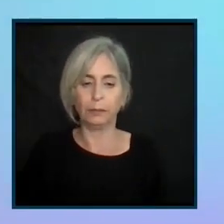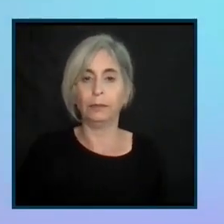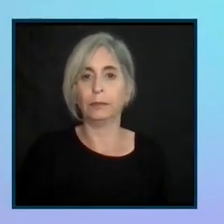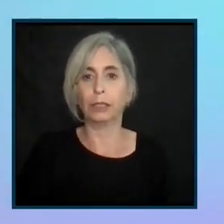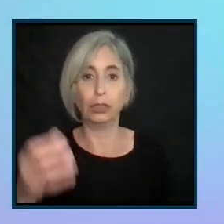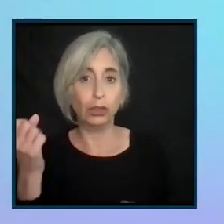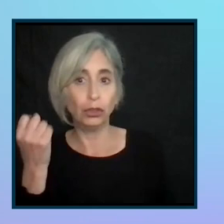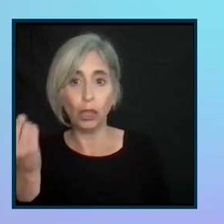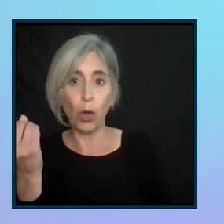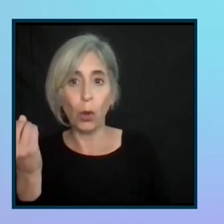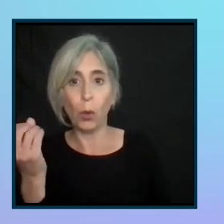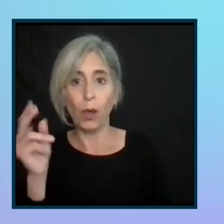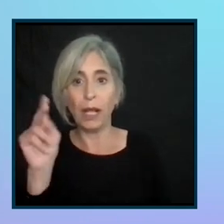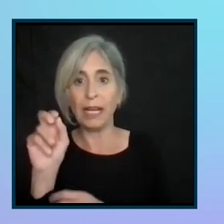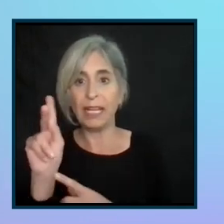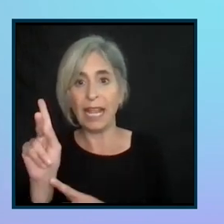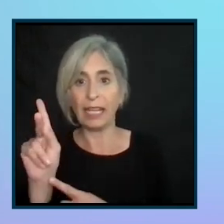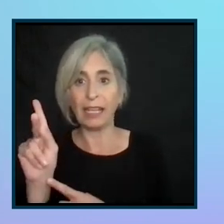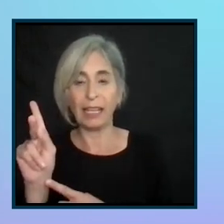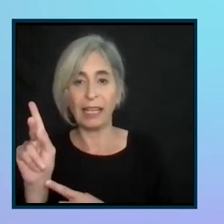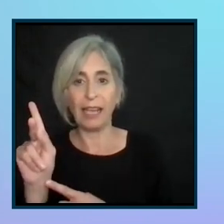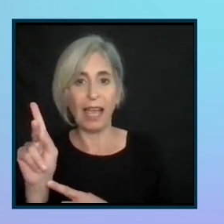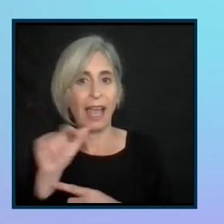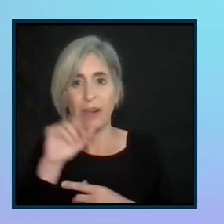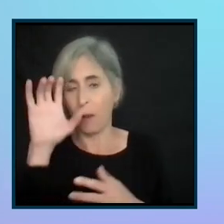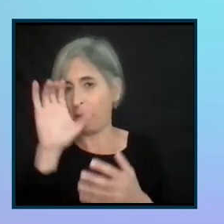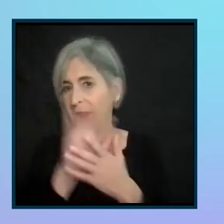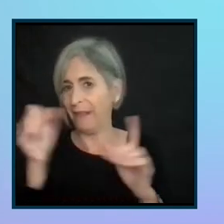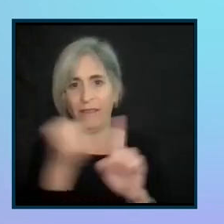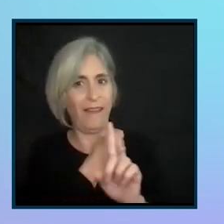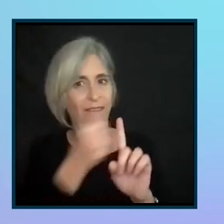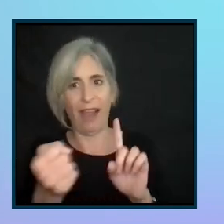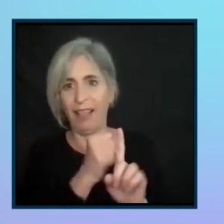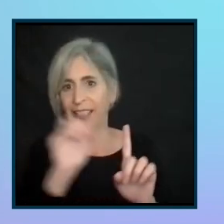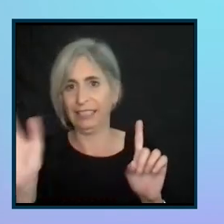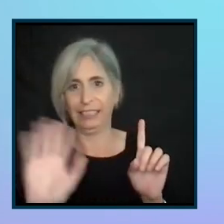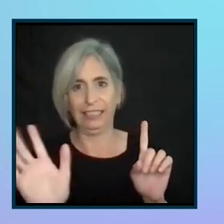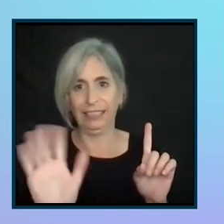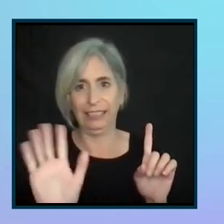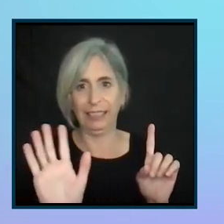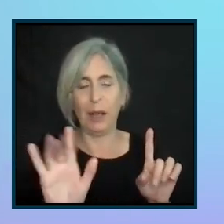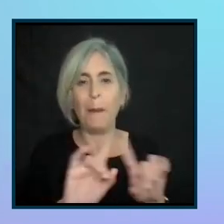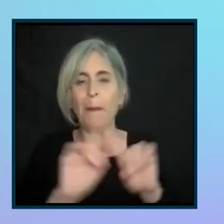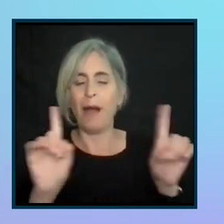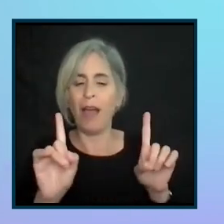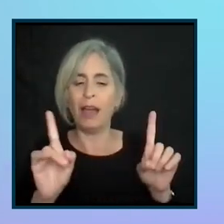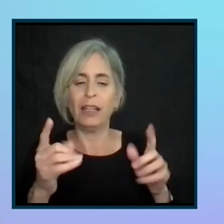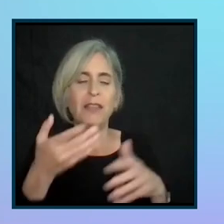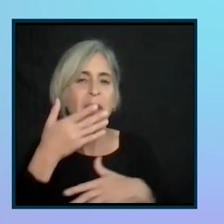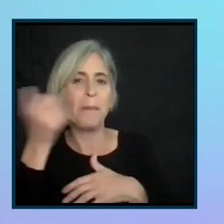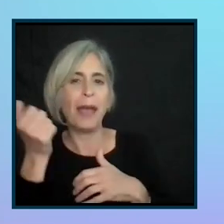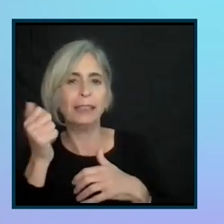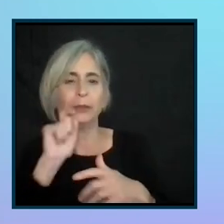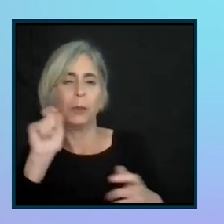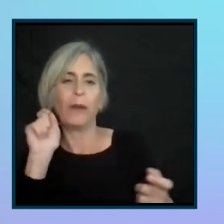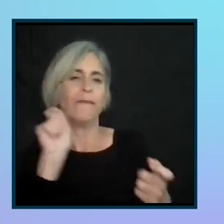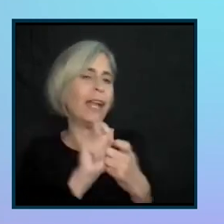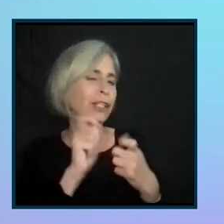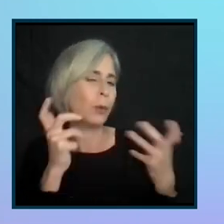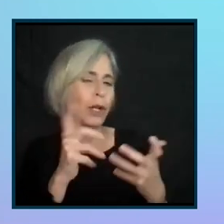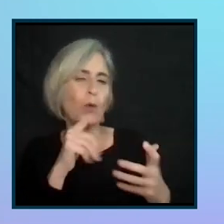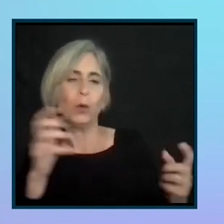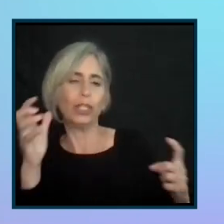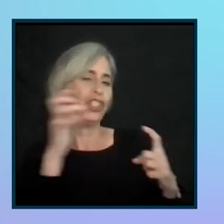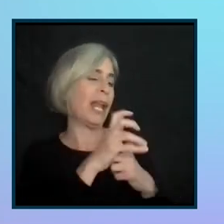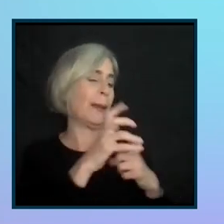So, Nick, I don't believe in violence, but I got to tell you, what's the best revenge? Because who's the champion